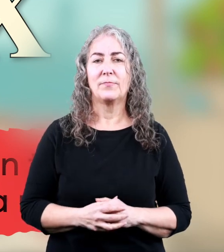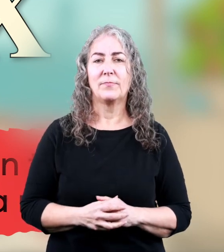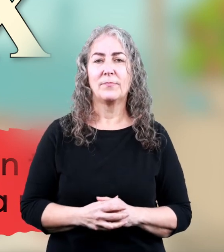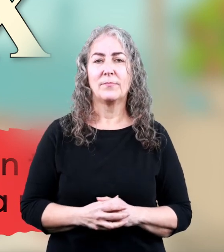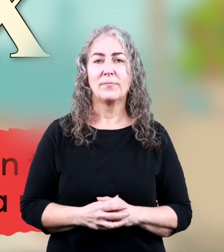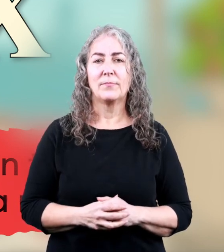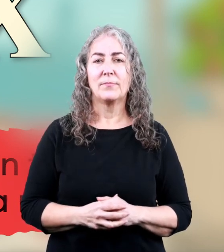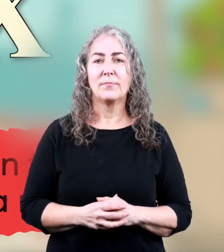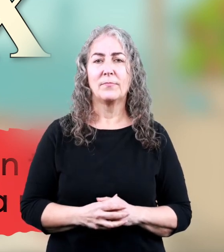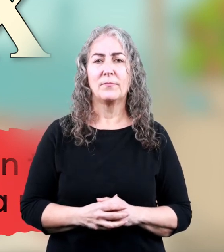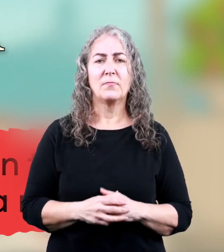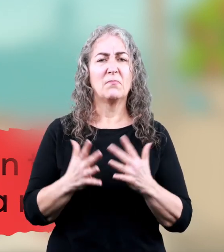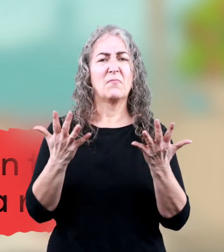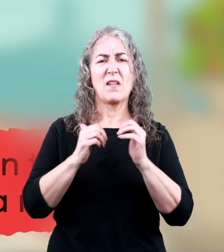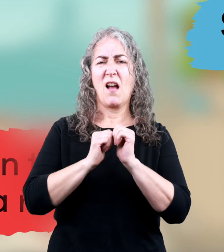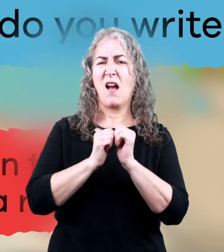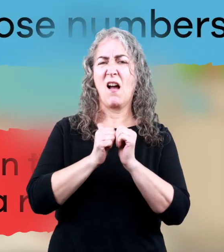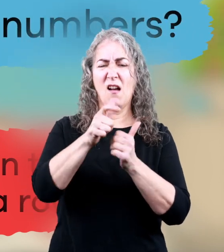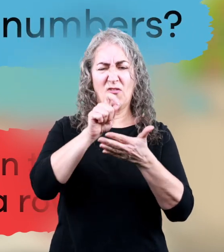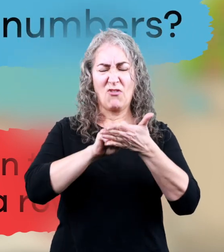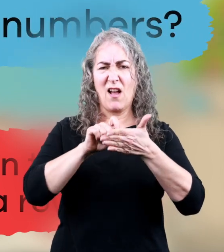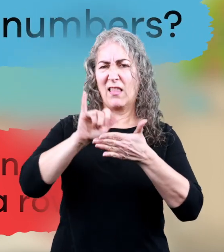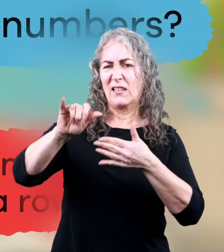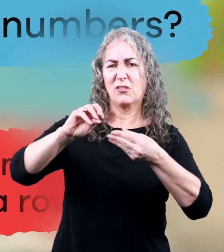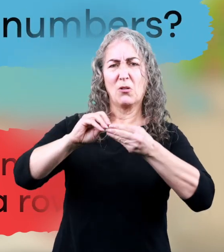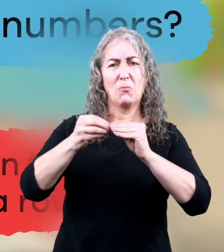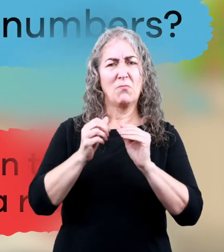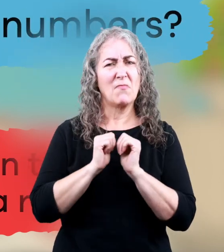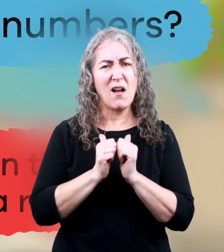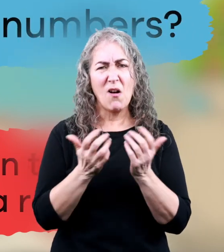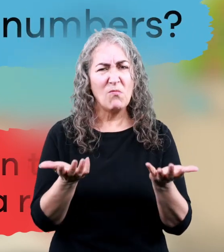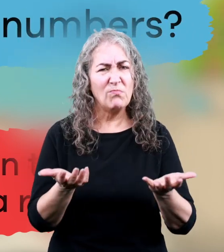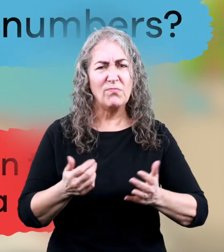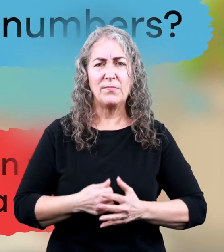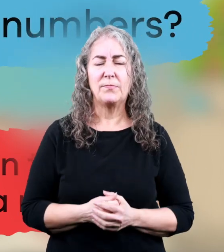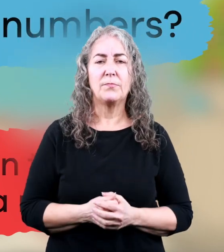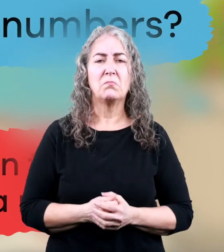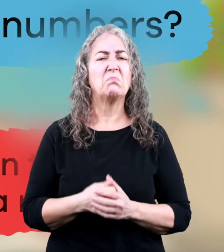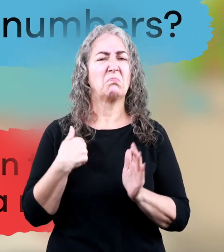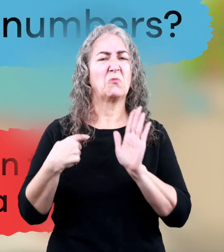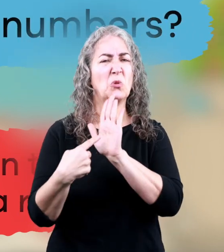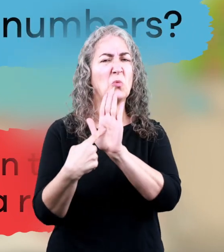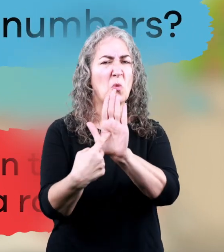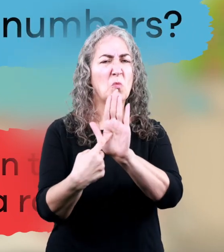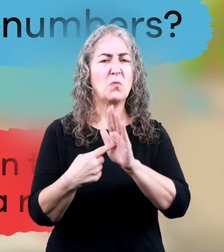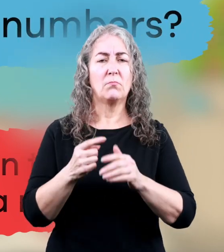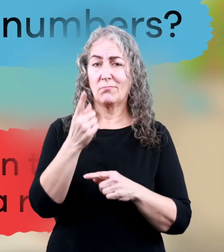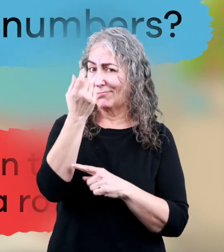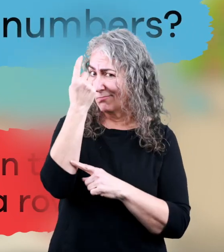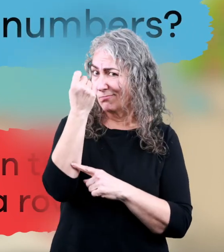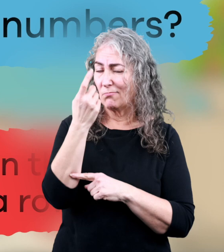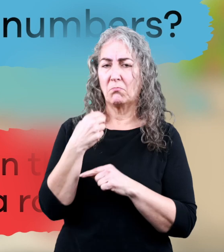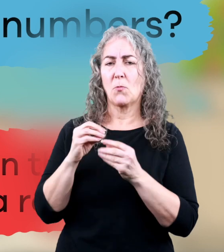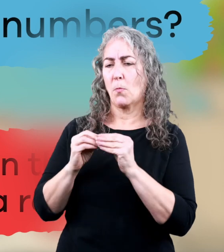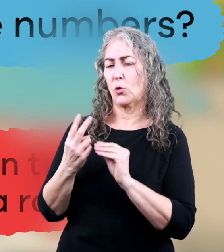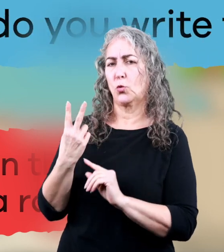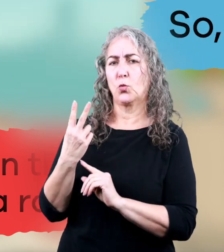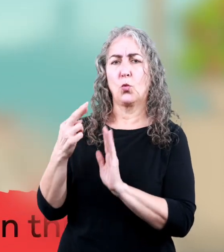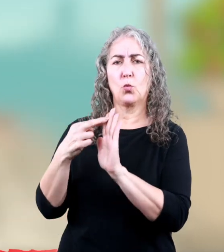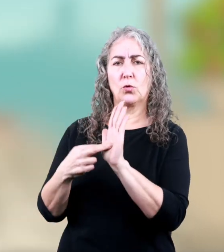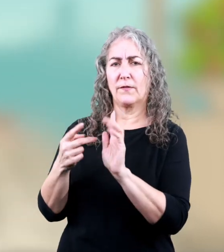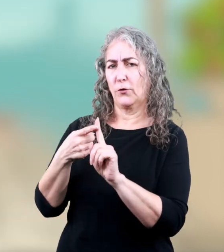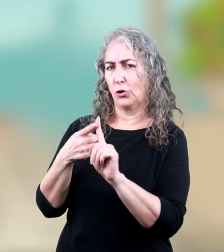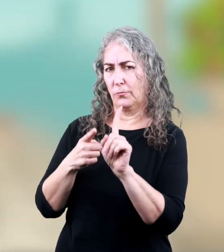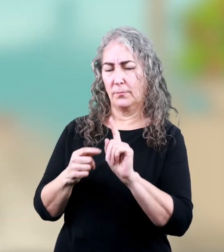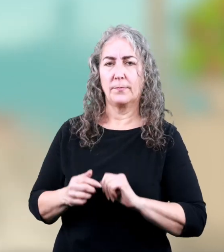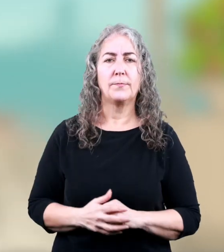x's. So, how do you write those numbers? We'll show you right after we talk